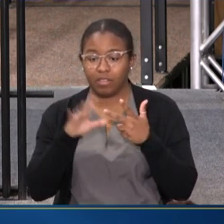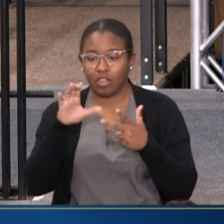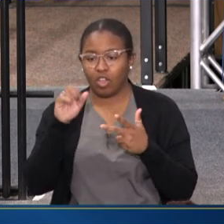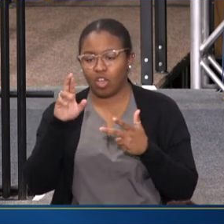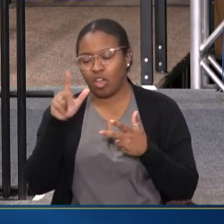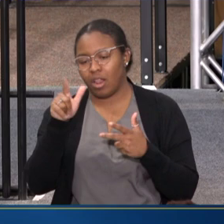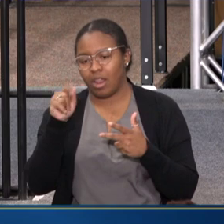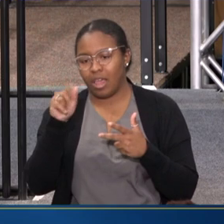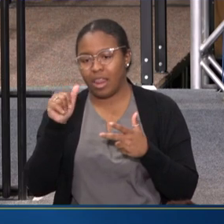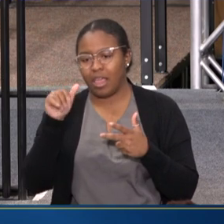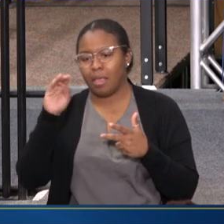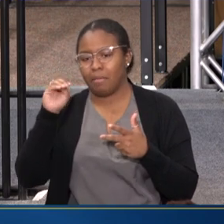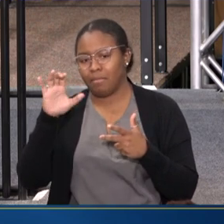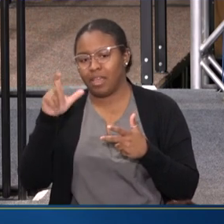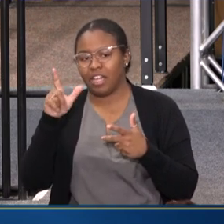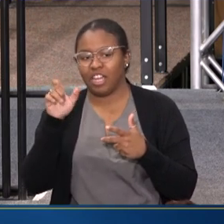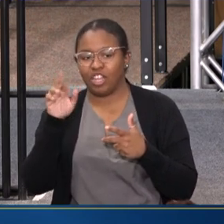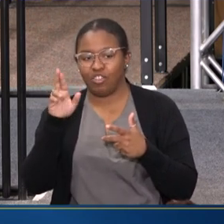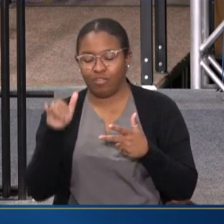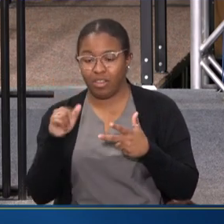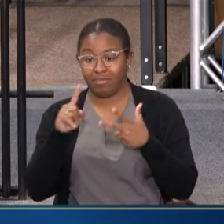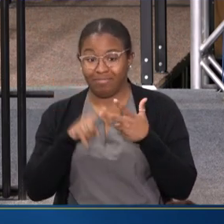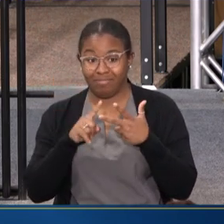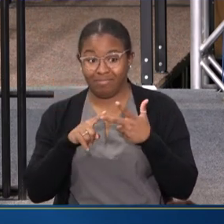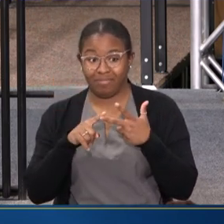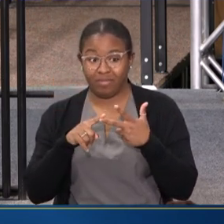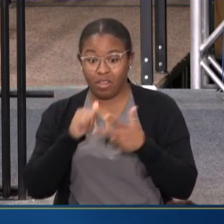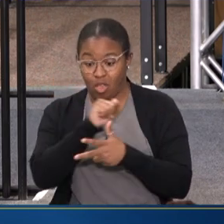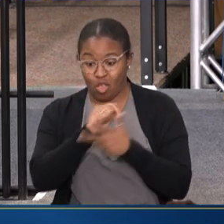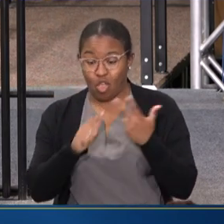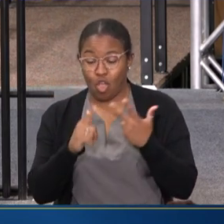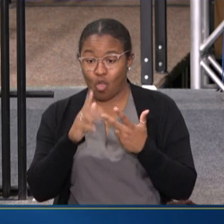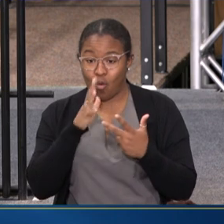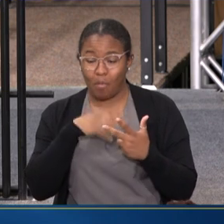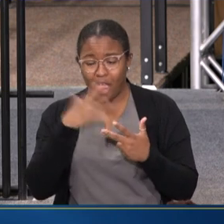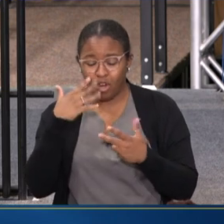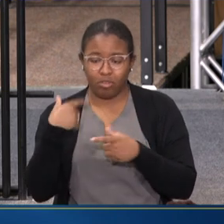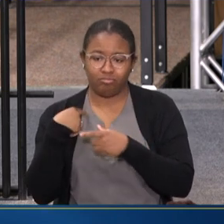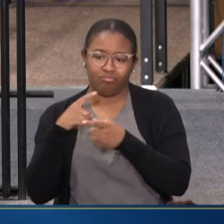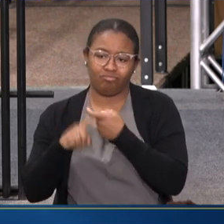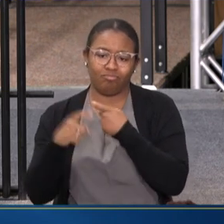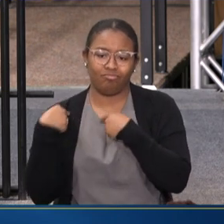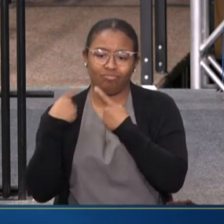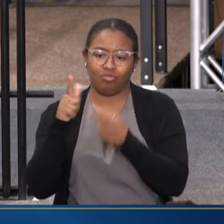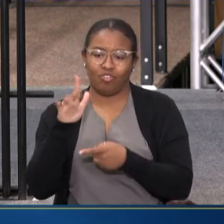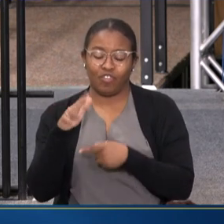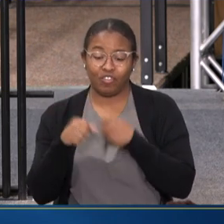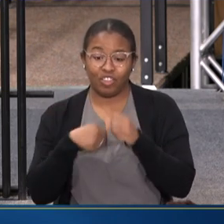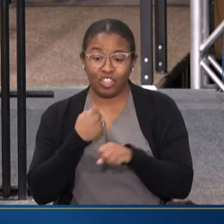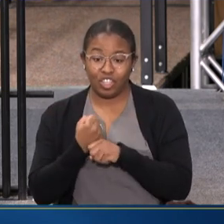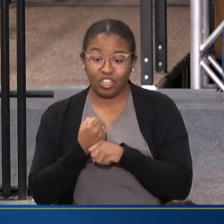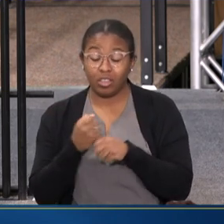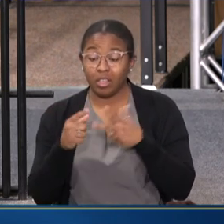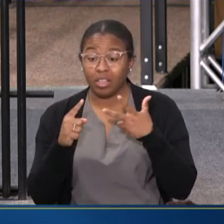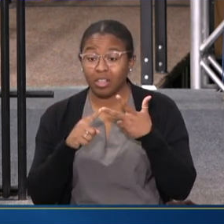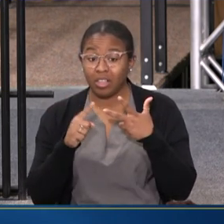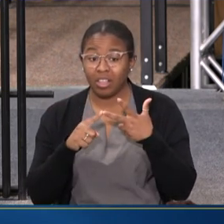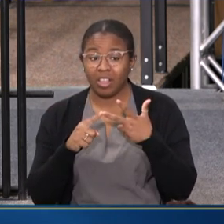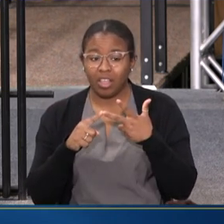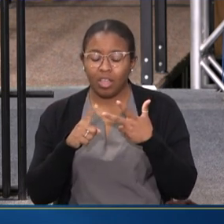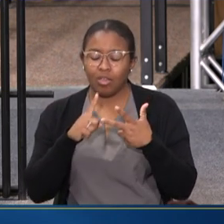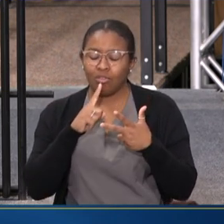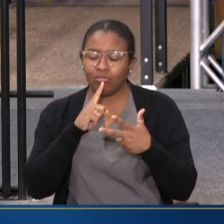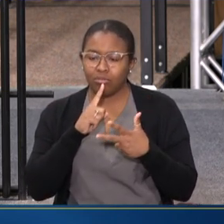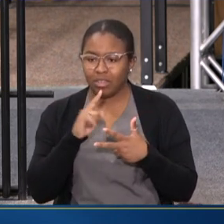MCLEARY. ALL OF THESE WOMEN I HAVE KNOWN FOR OVER 35 YEARS. CARLOTTA IS REALLY THAT